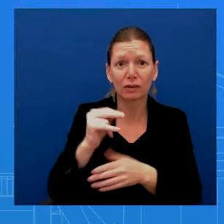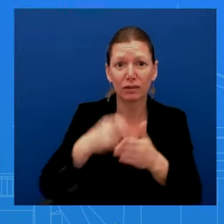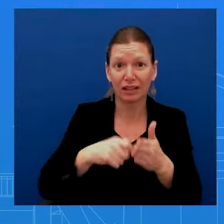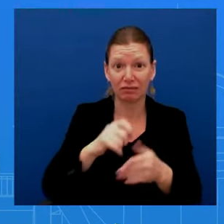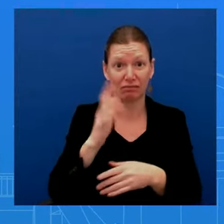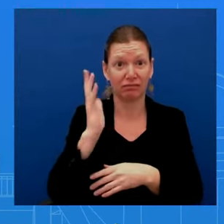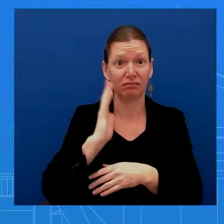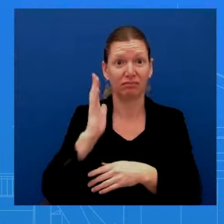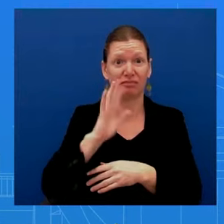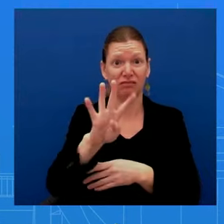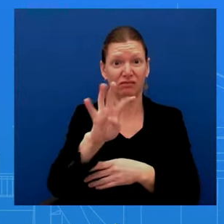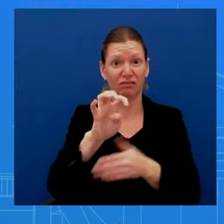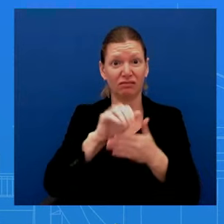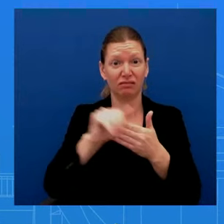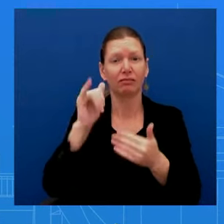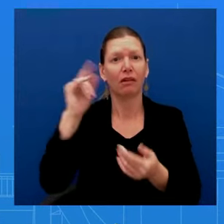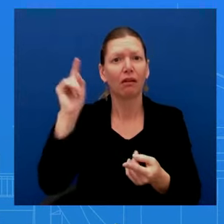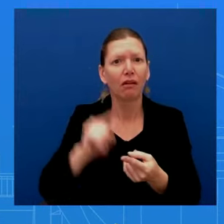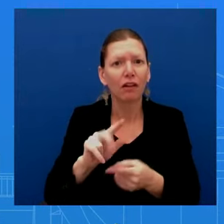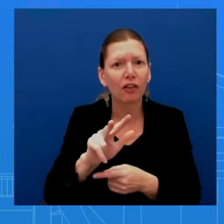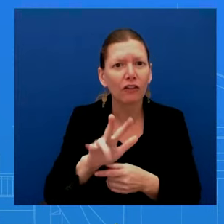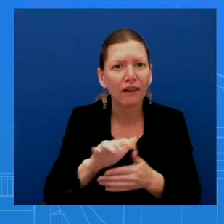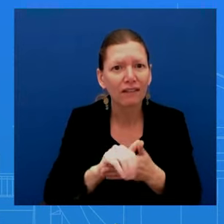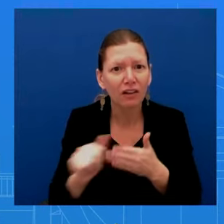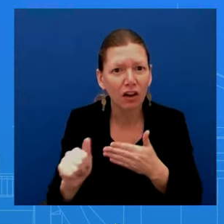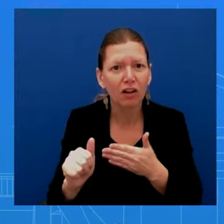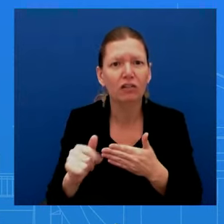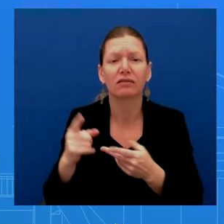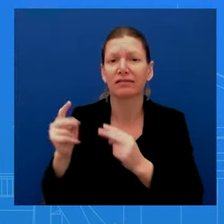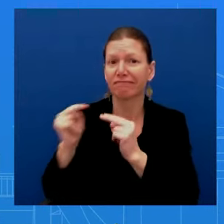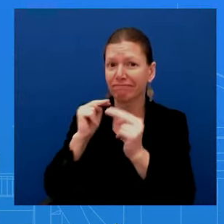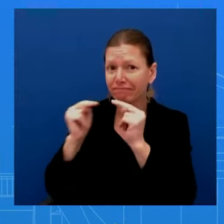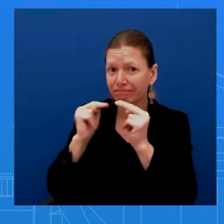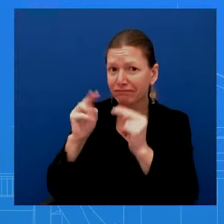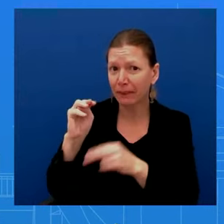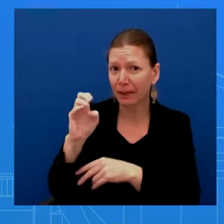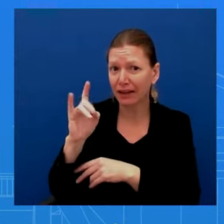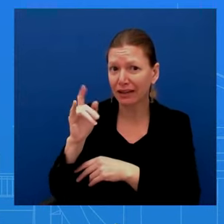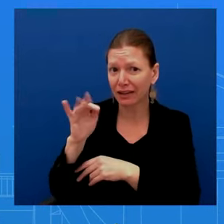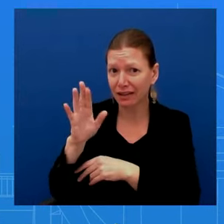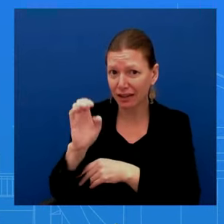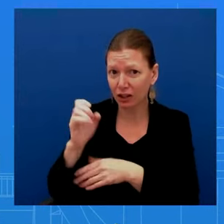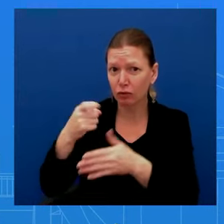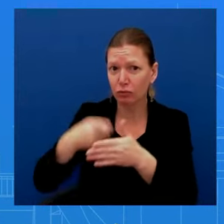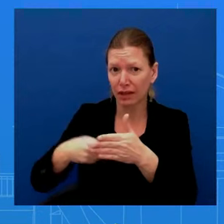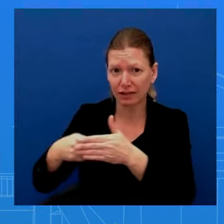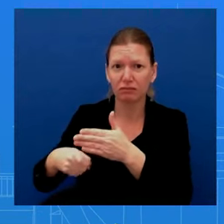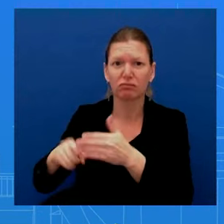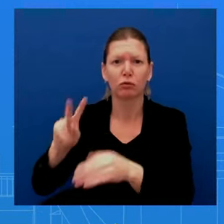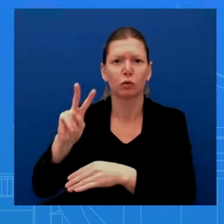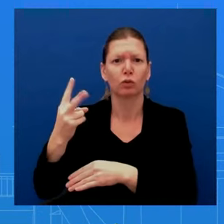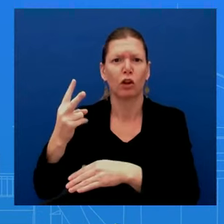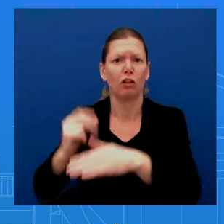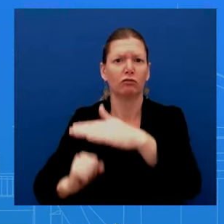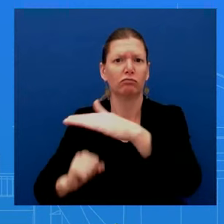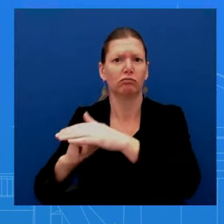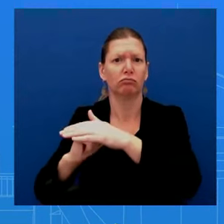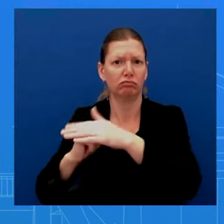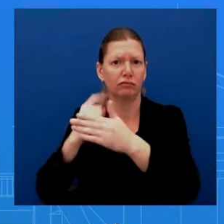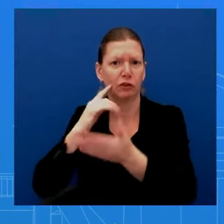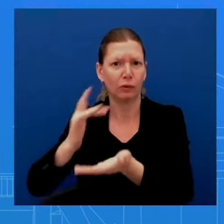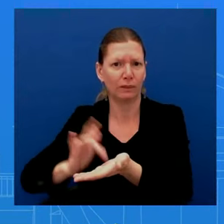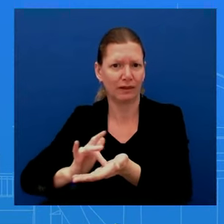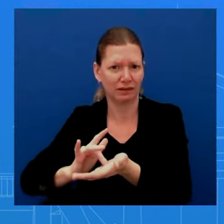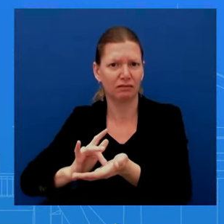,000 cap on seniors' out-of-pocket costs. We have gotten real gains on things like overdraft